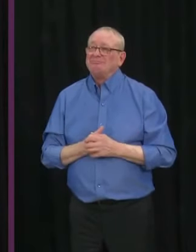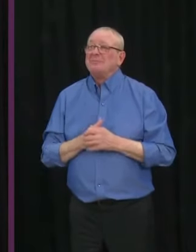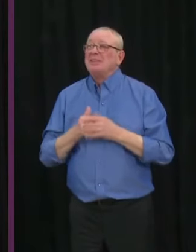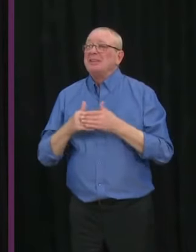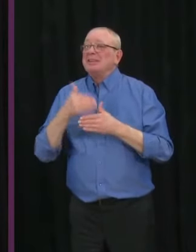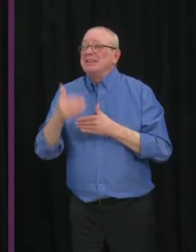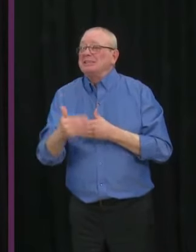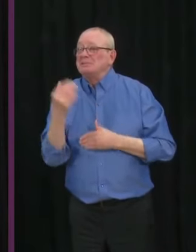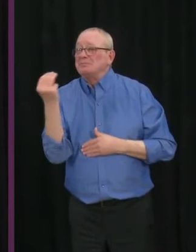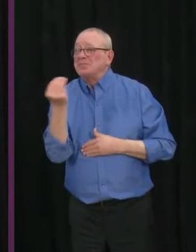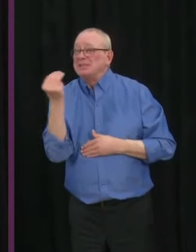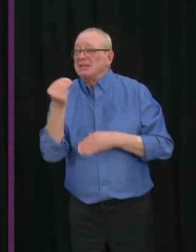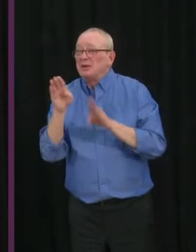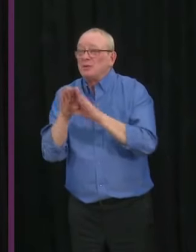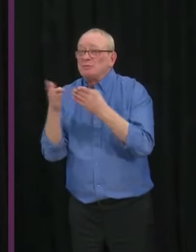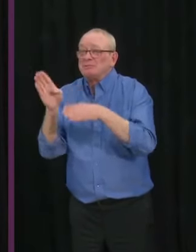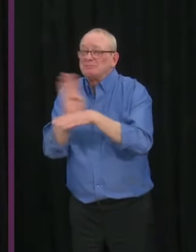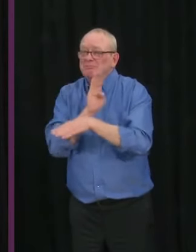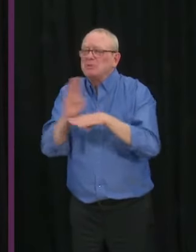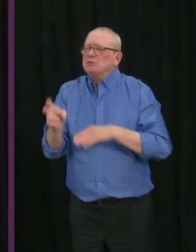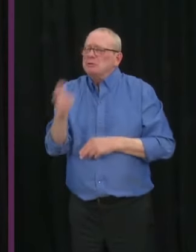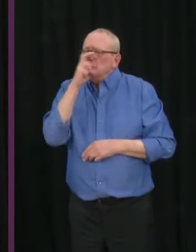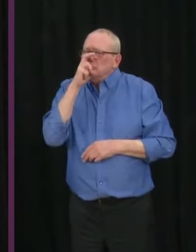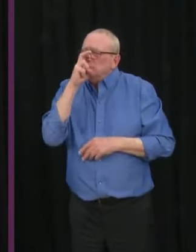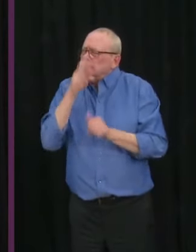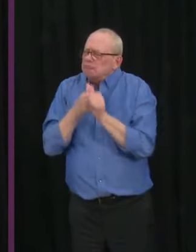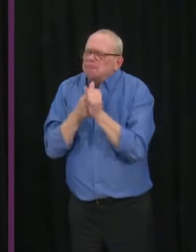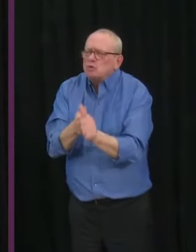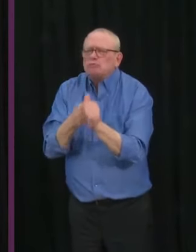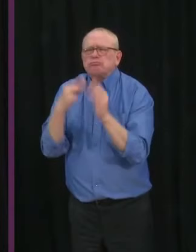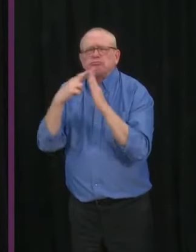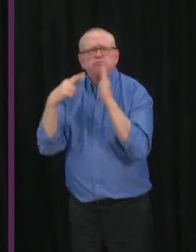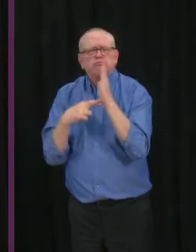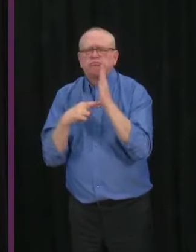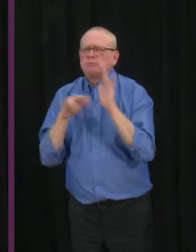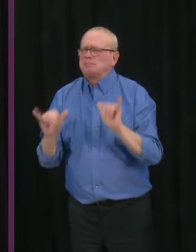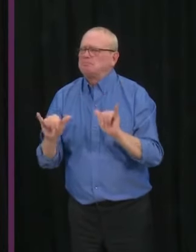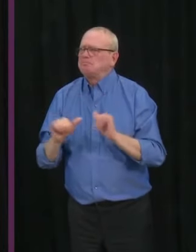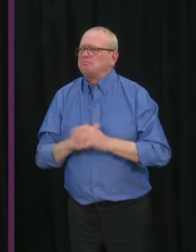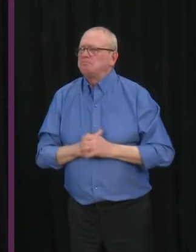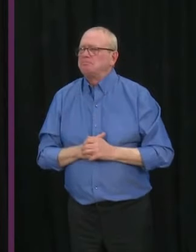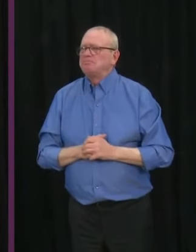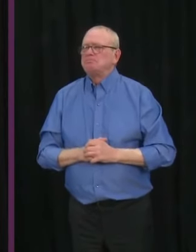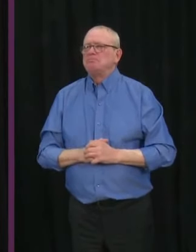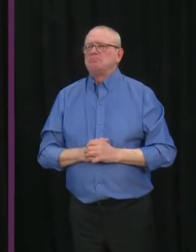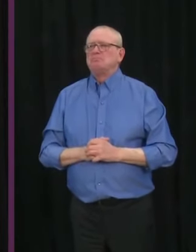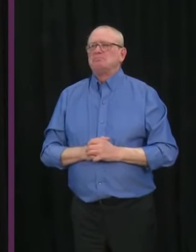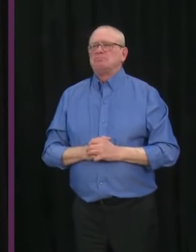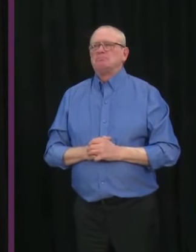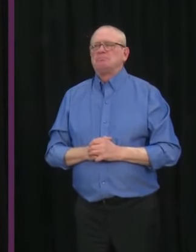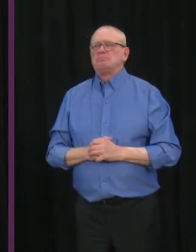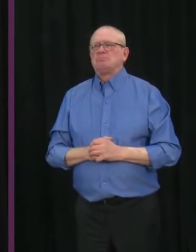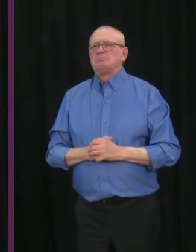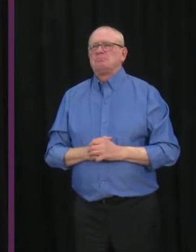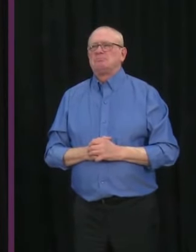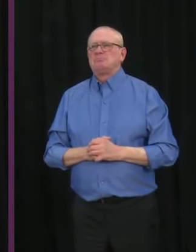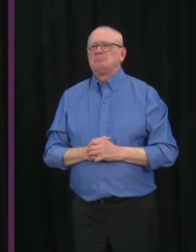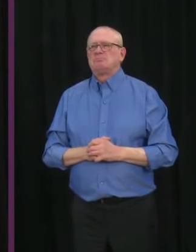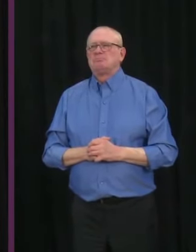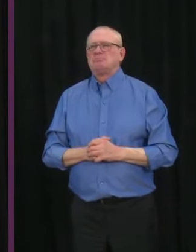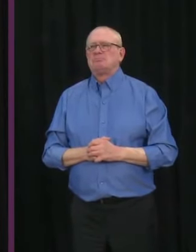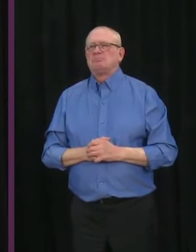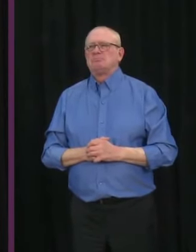public health measures. And so again, the point being that the opportunity that we have today